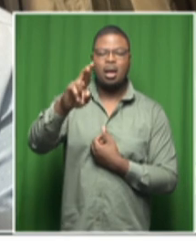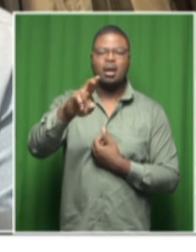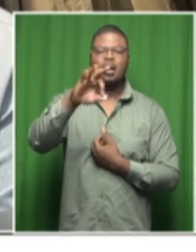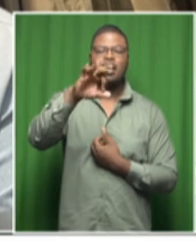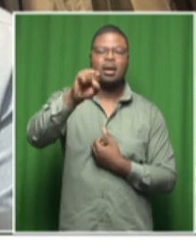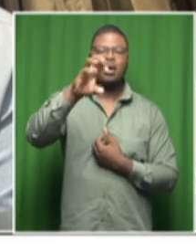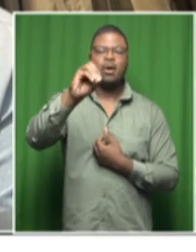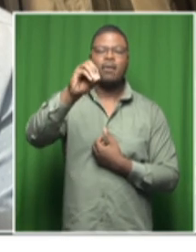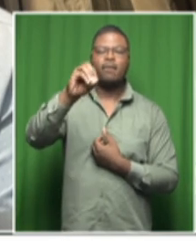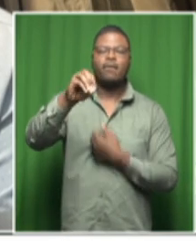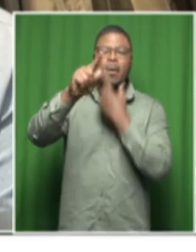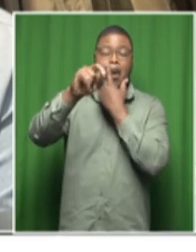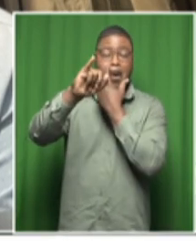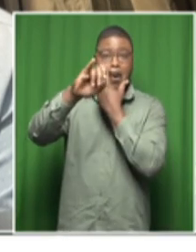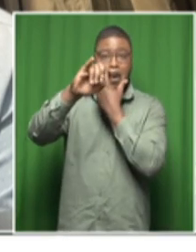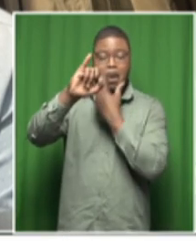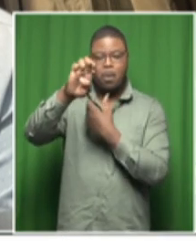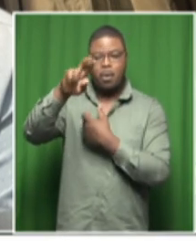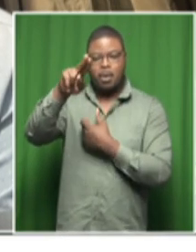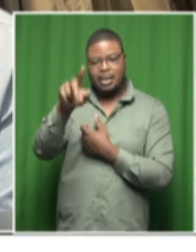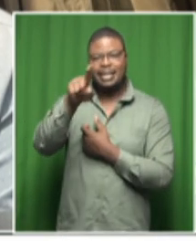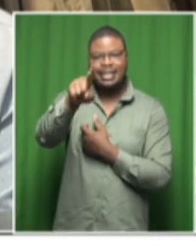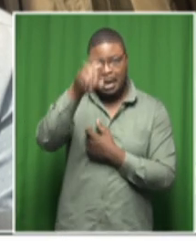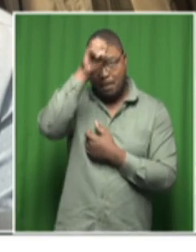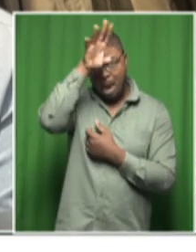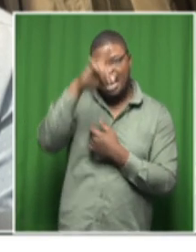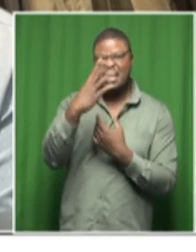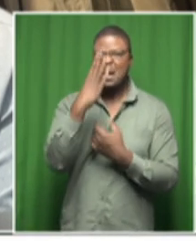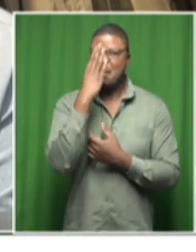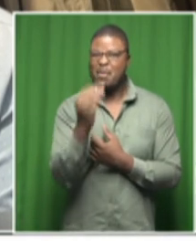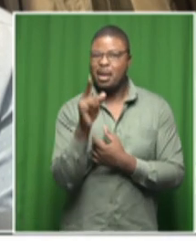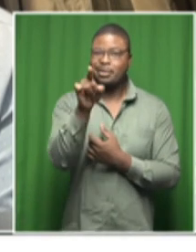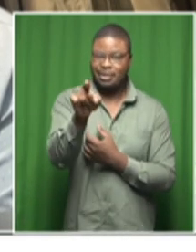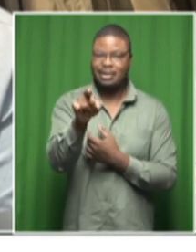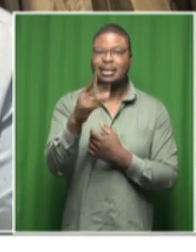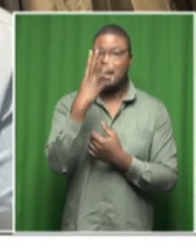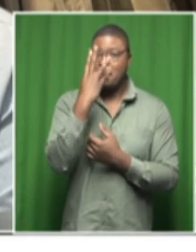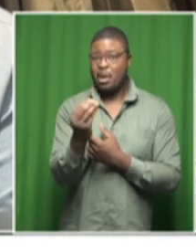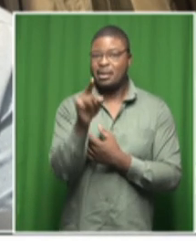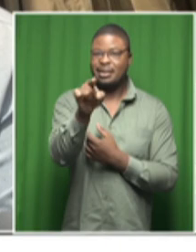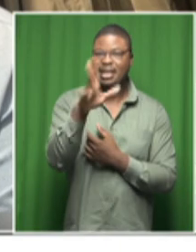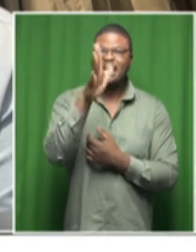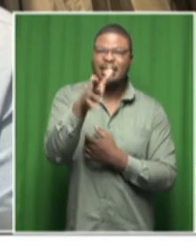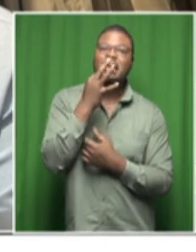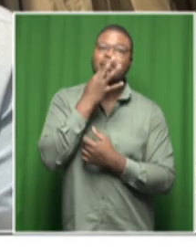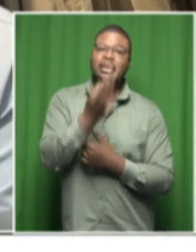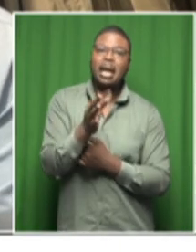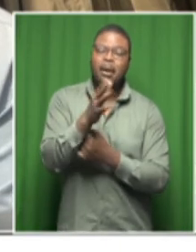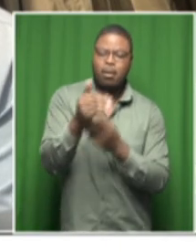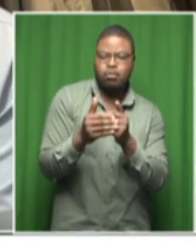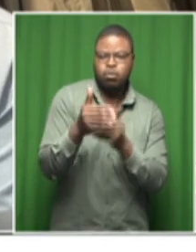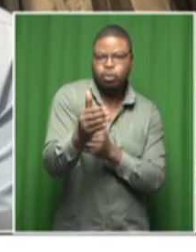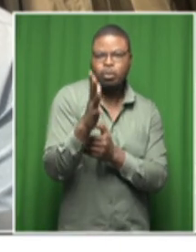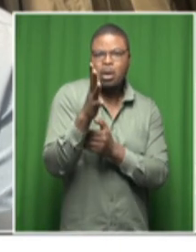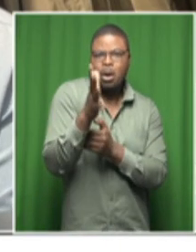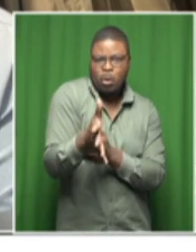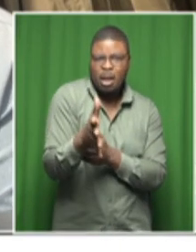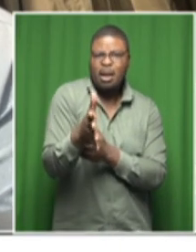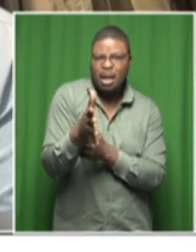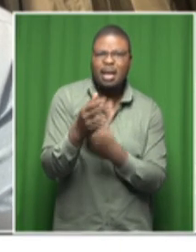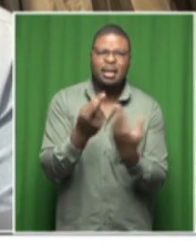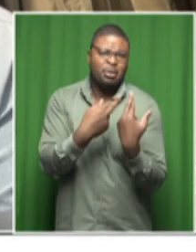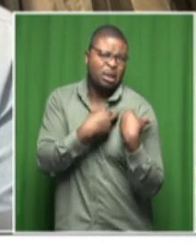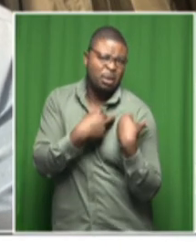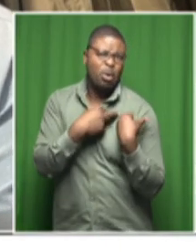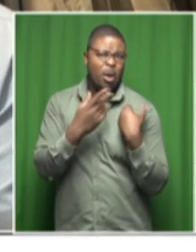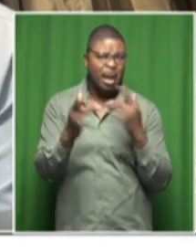unit of anglo-american more than 10 years ago is is that your understanding as well have how the mind spoken art have they have they have you been in touch